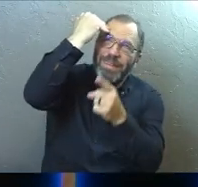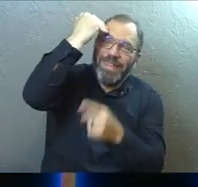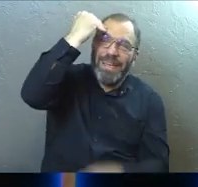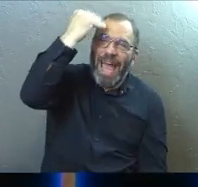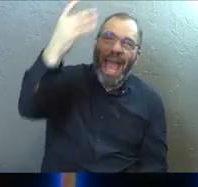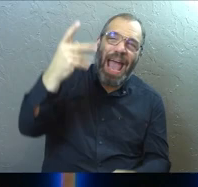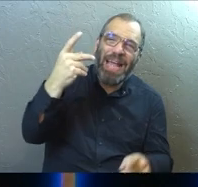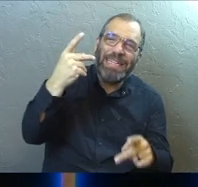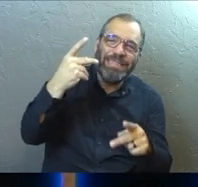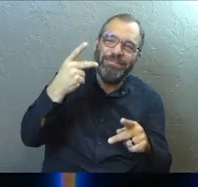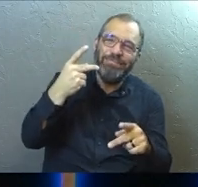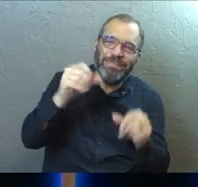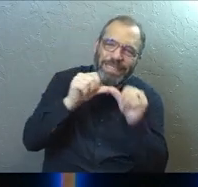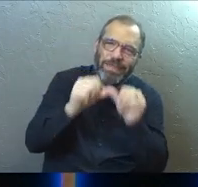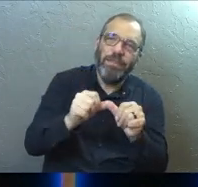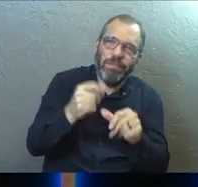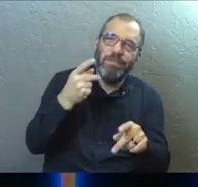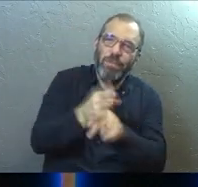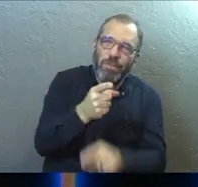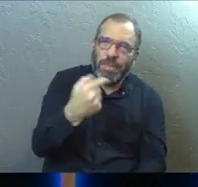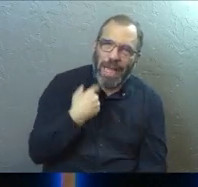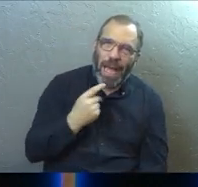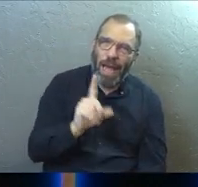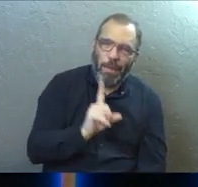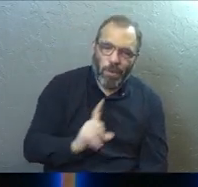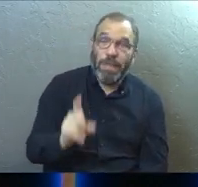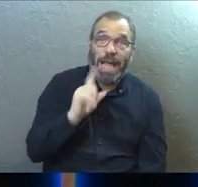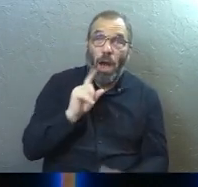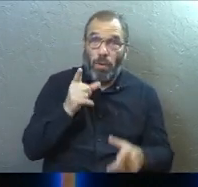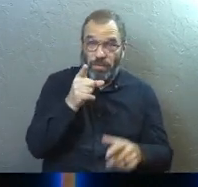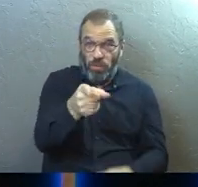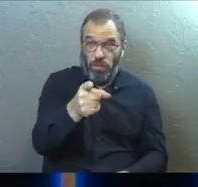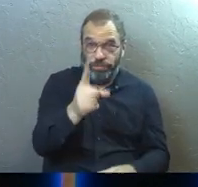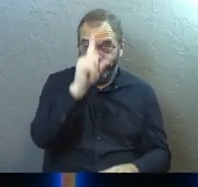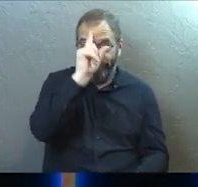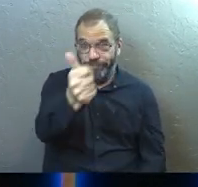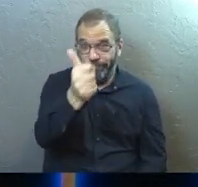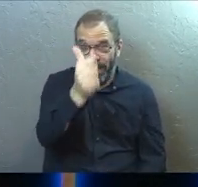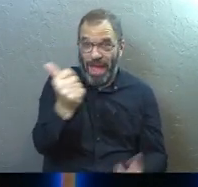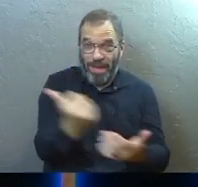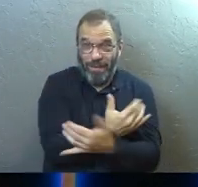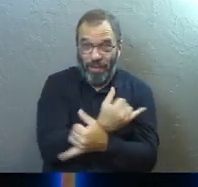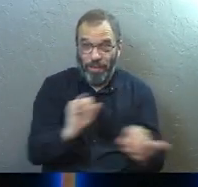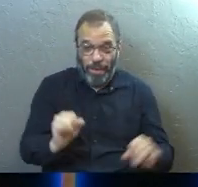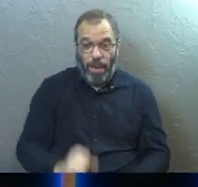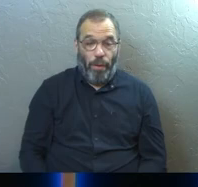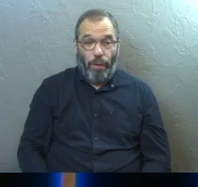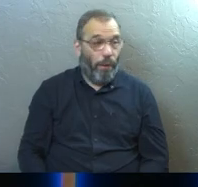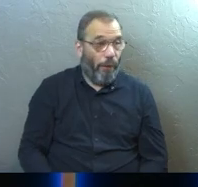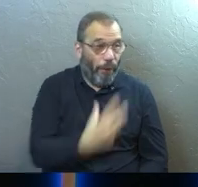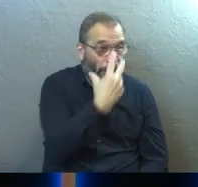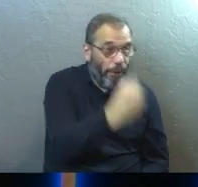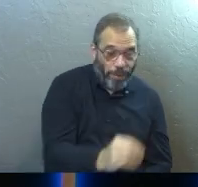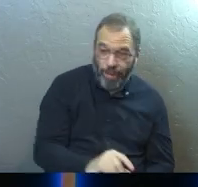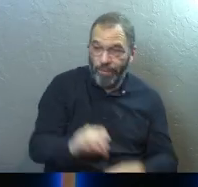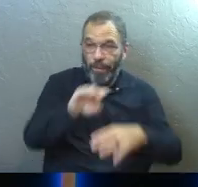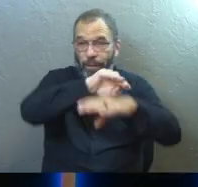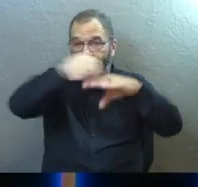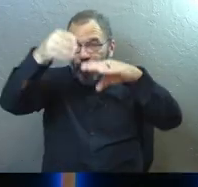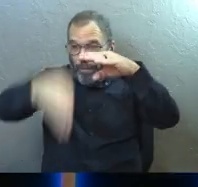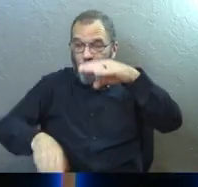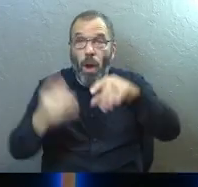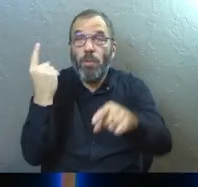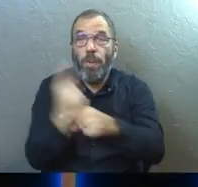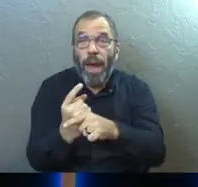And he's going to keep us moving. And if we were left to ourselves, we would go right into the wolf's den, right off the cliff.